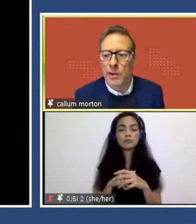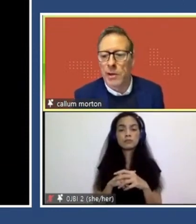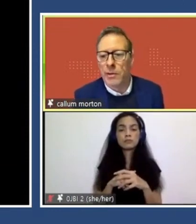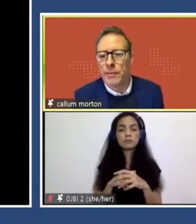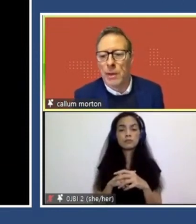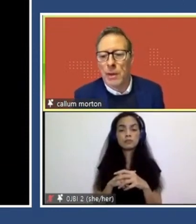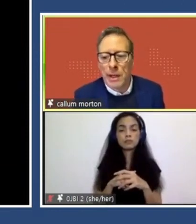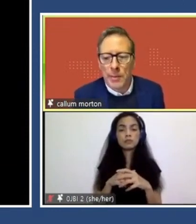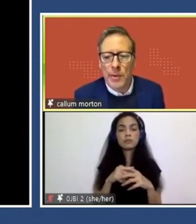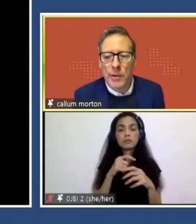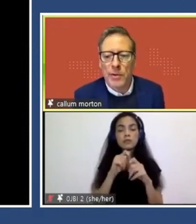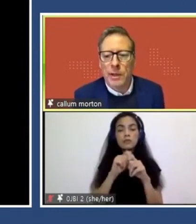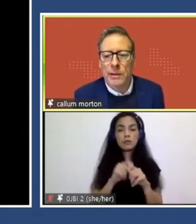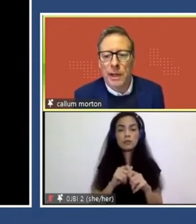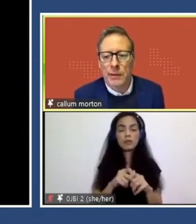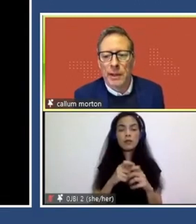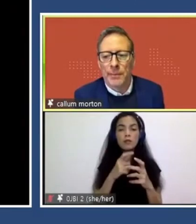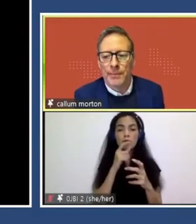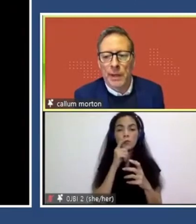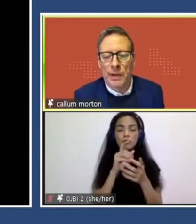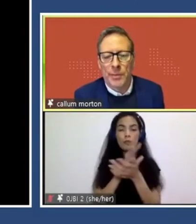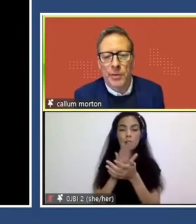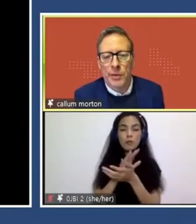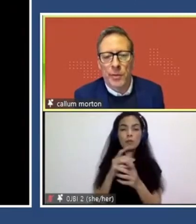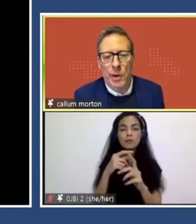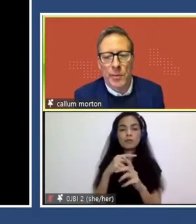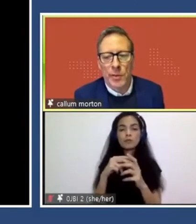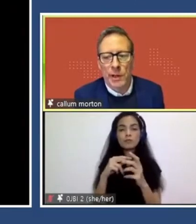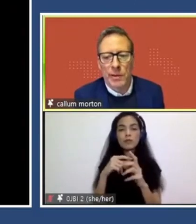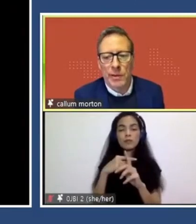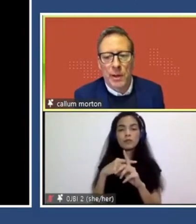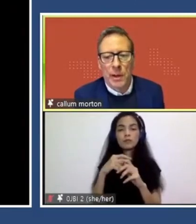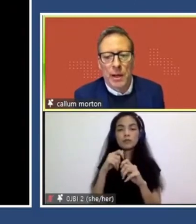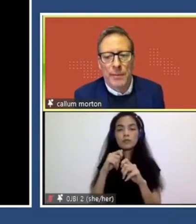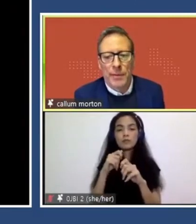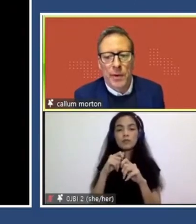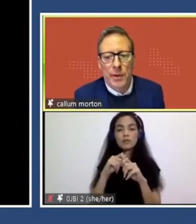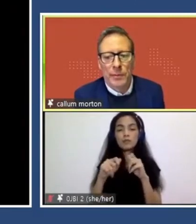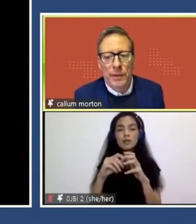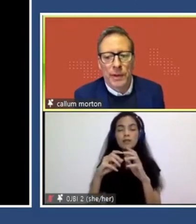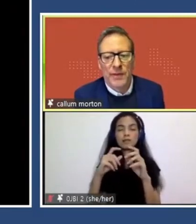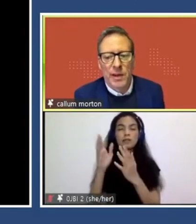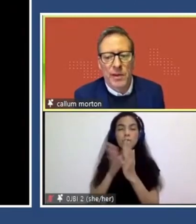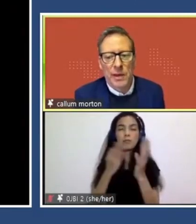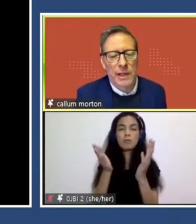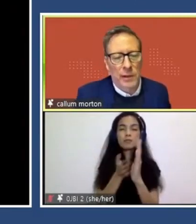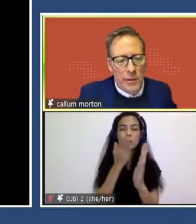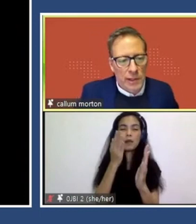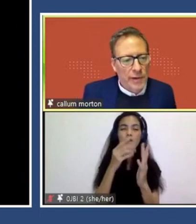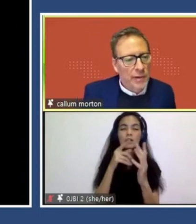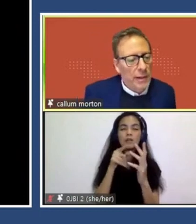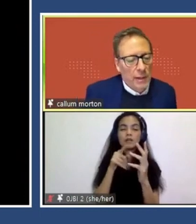of new concrete production and other pozzolans and, and, that are produced from waste products. Um, so the